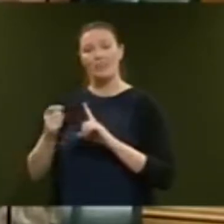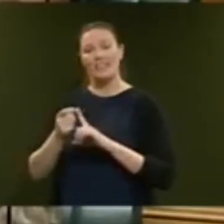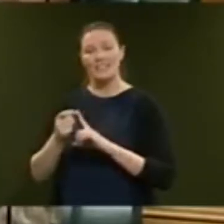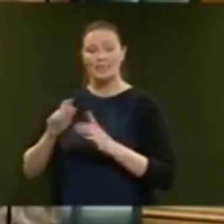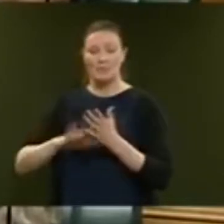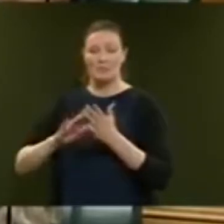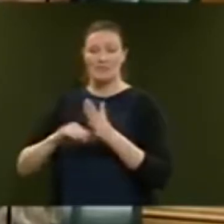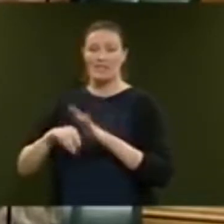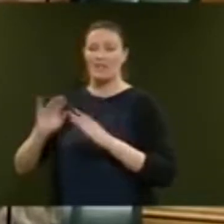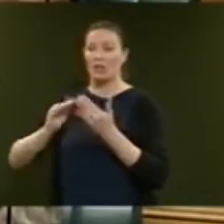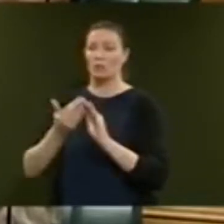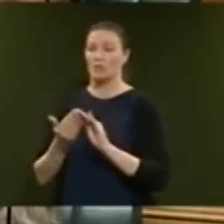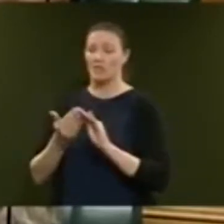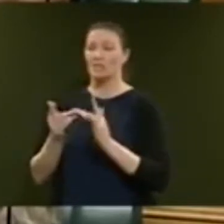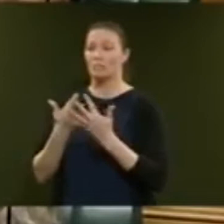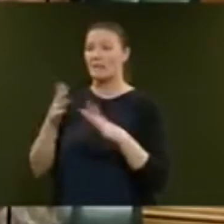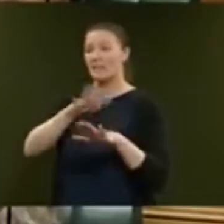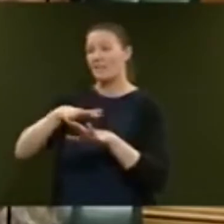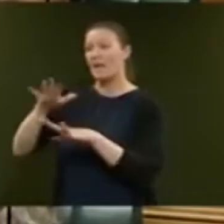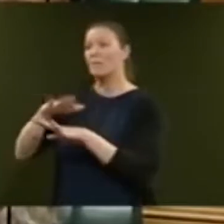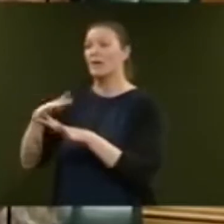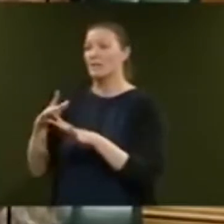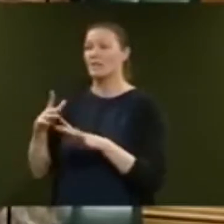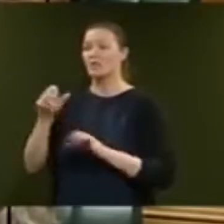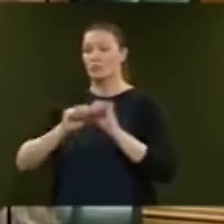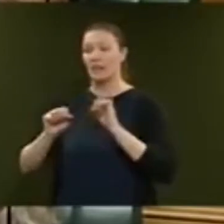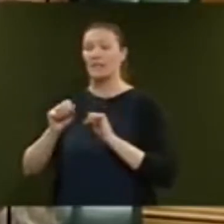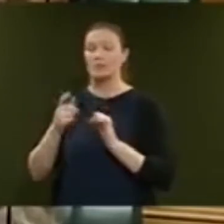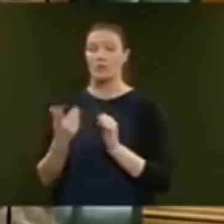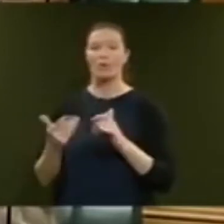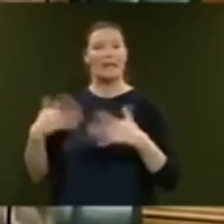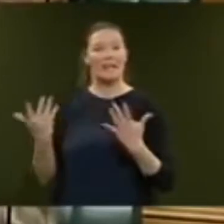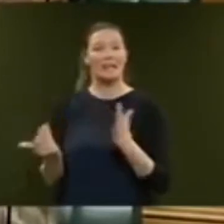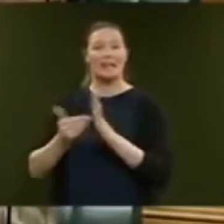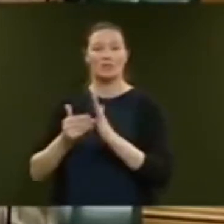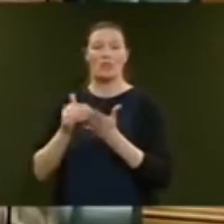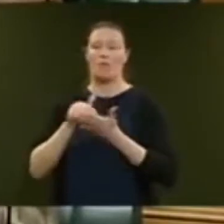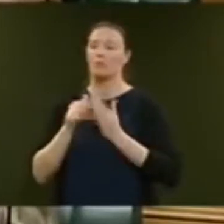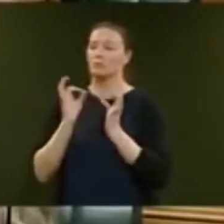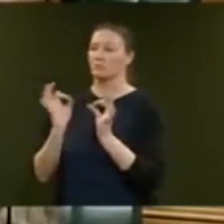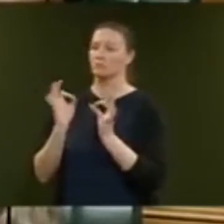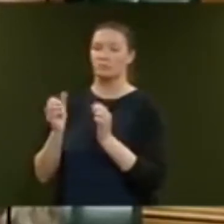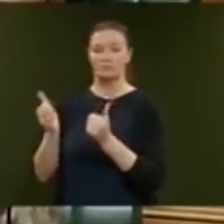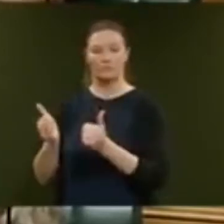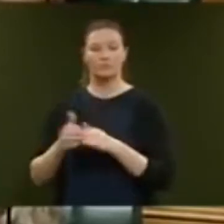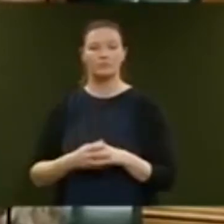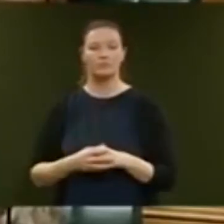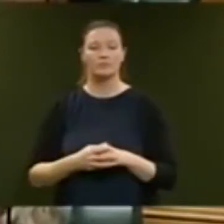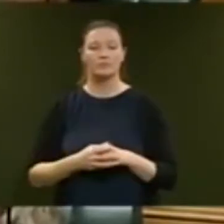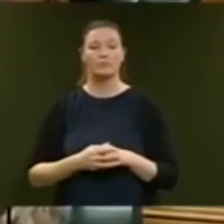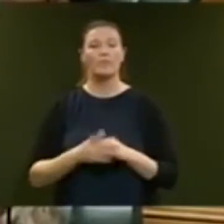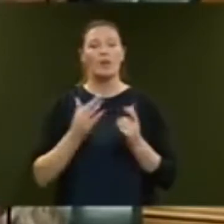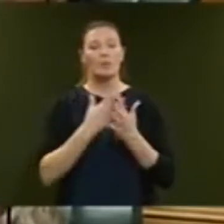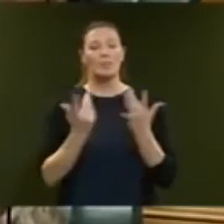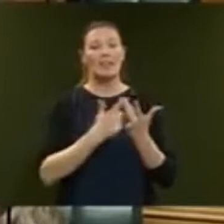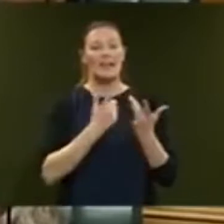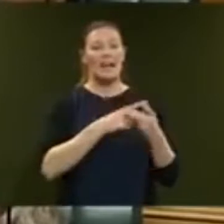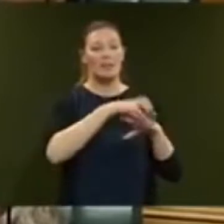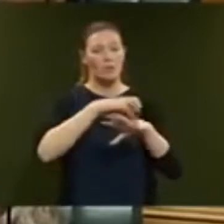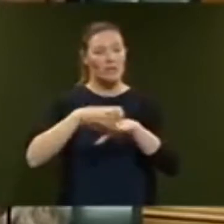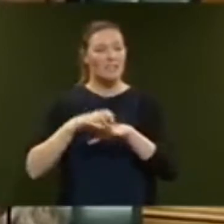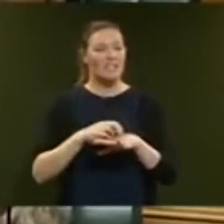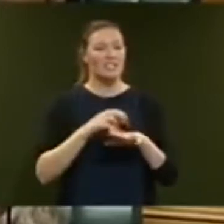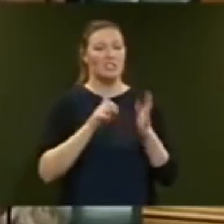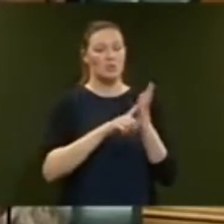often struggling, so an extra help is great, end quote. Numerous organisations, including UNICEF, the Salvation Army